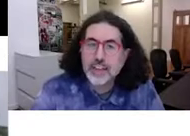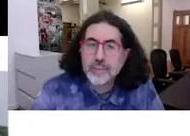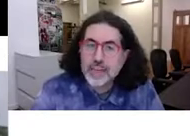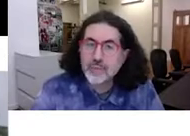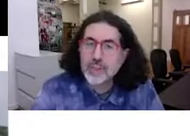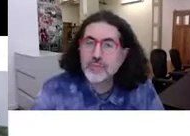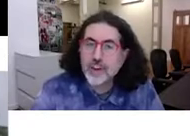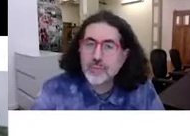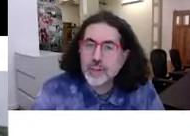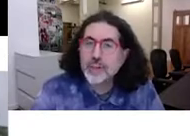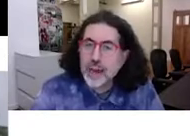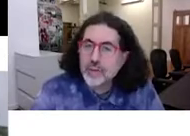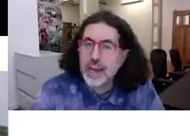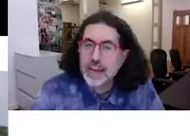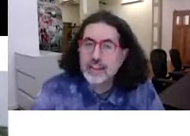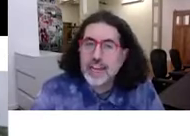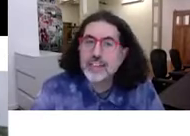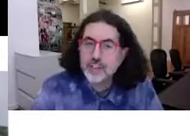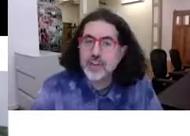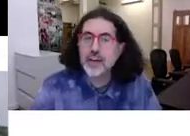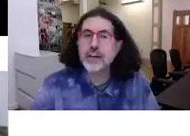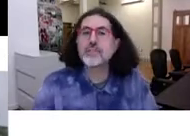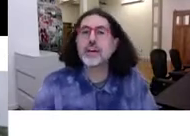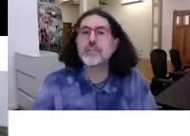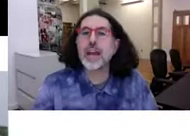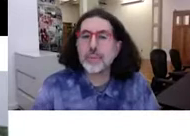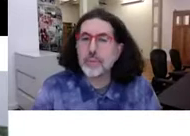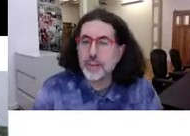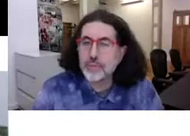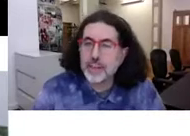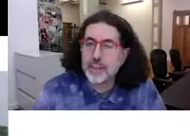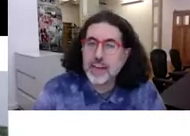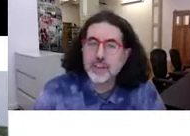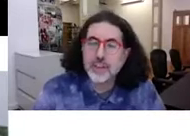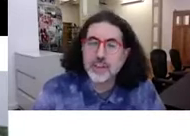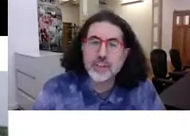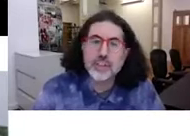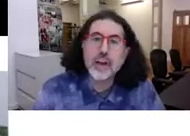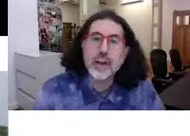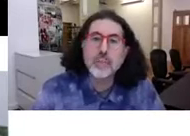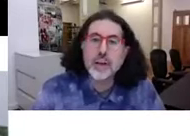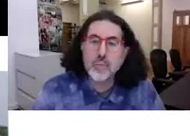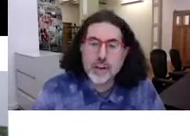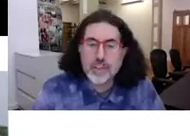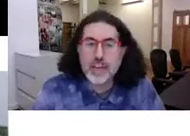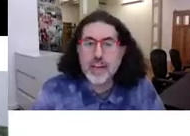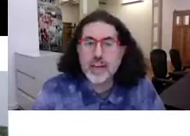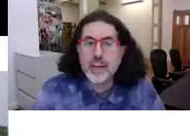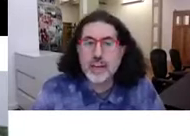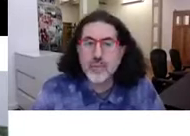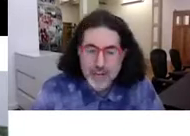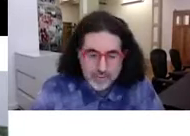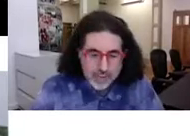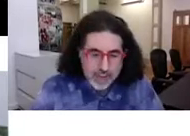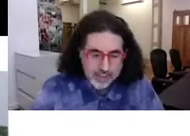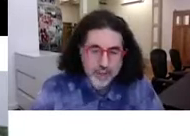and the piece was very much about that the history of of capital punishment and executions but one of the uh